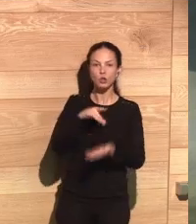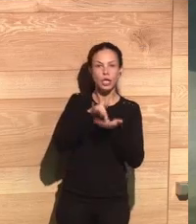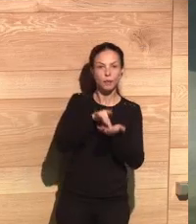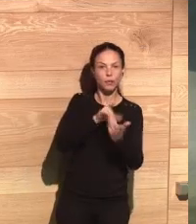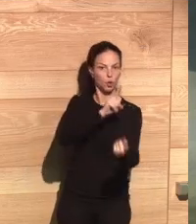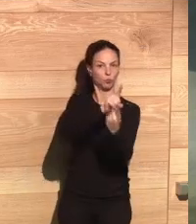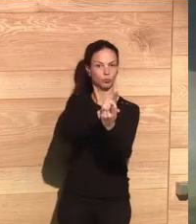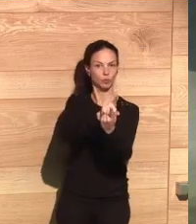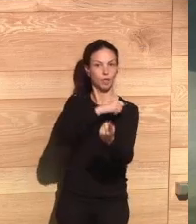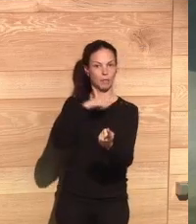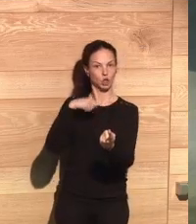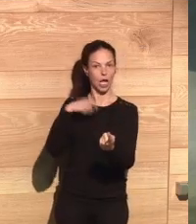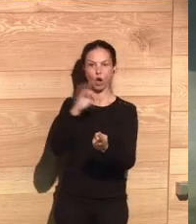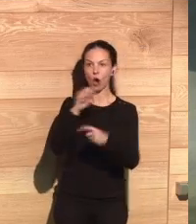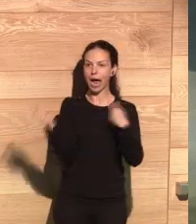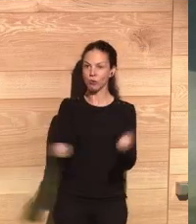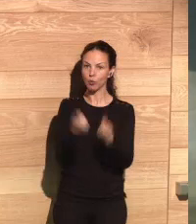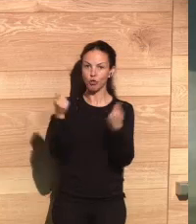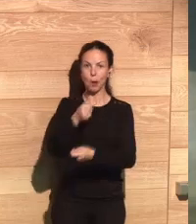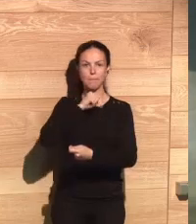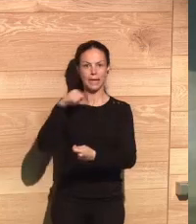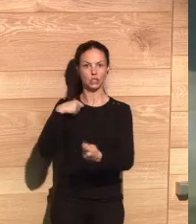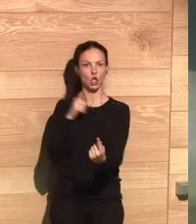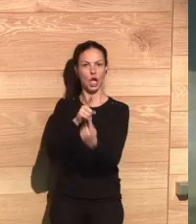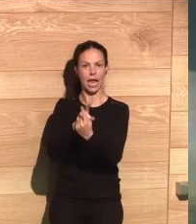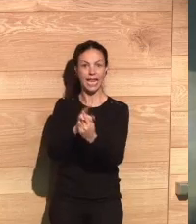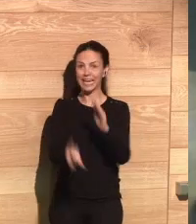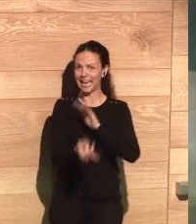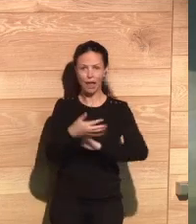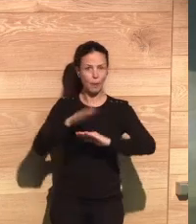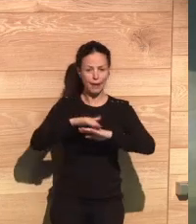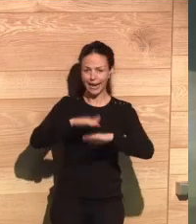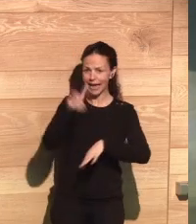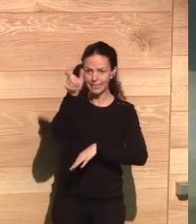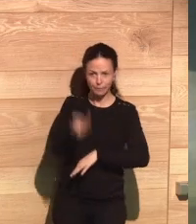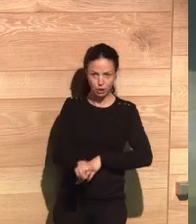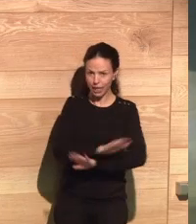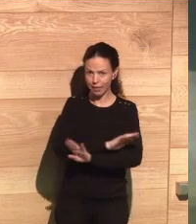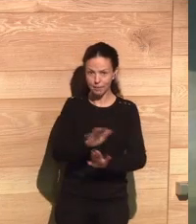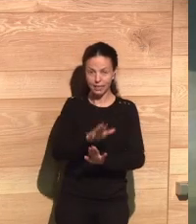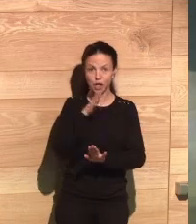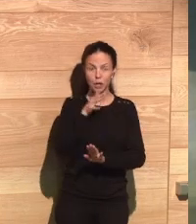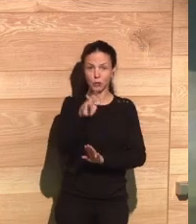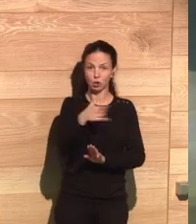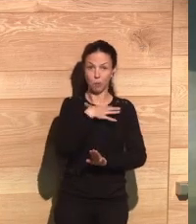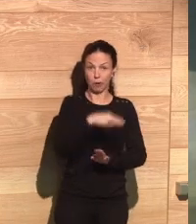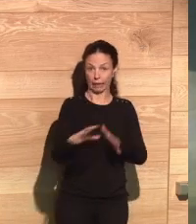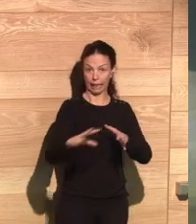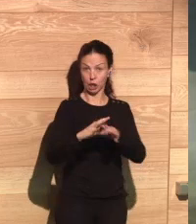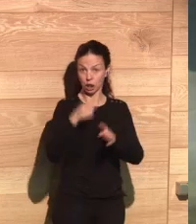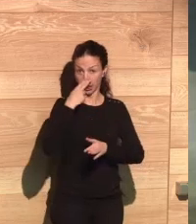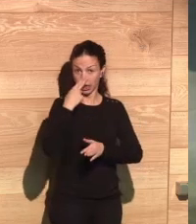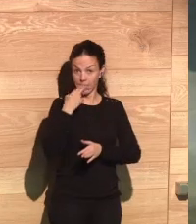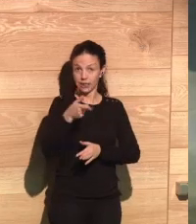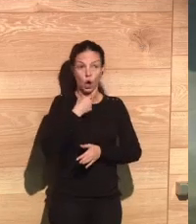receive a certain content or service specifically created for him or for her, because this is